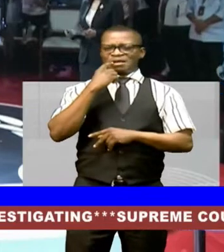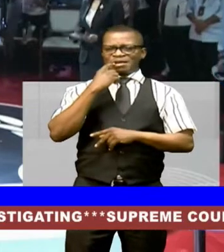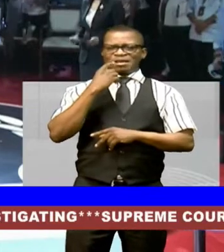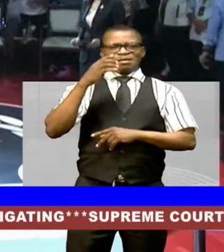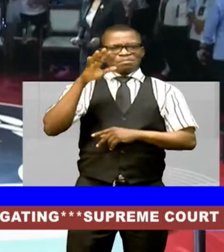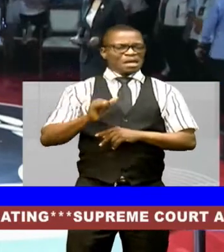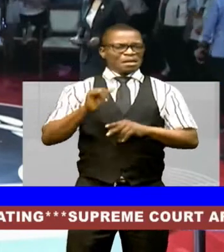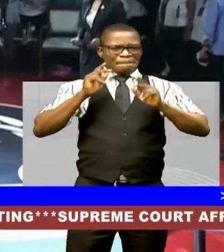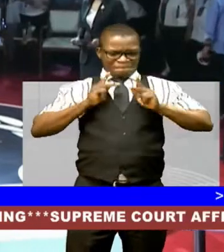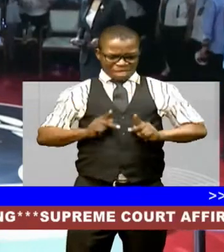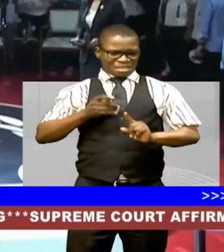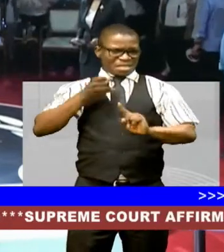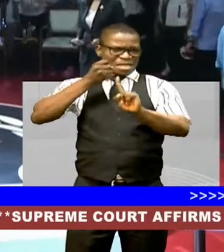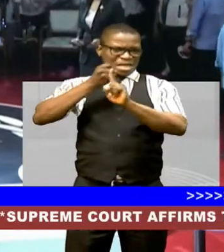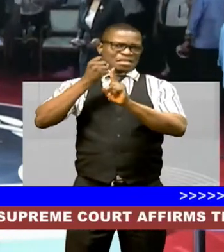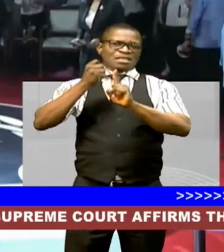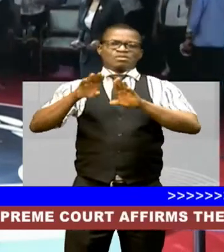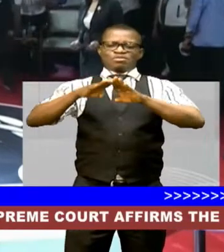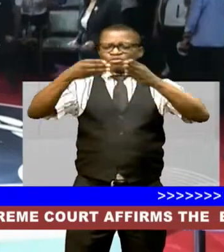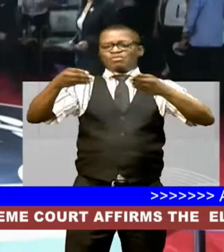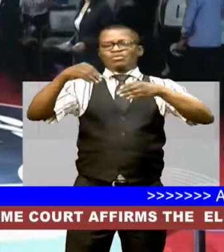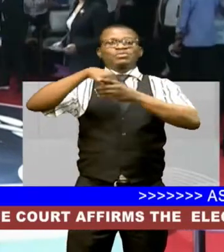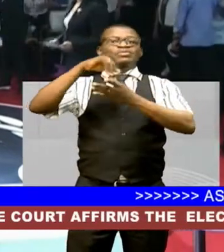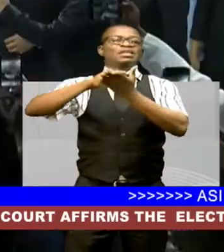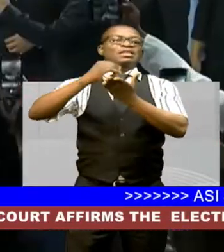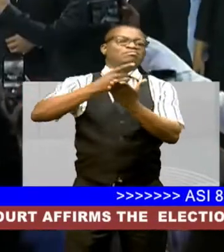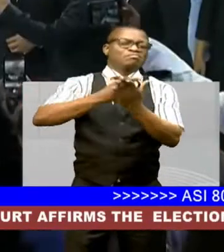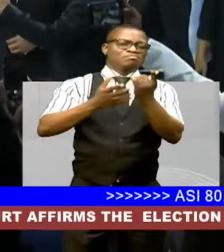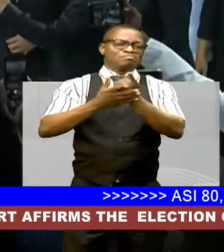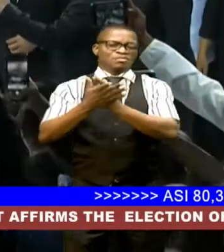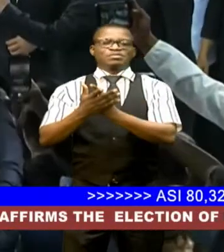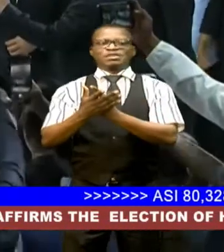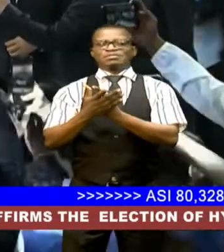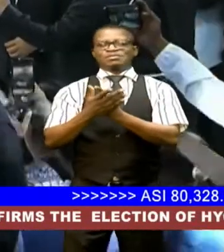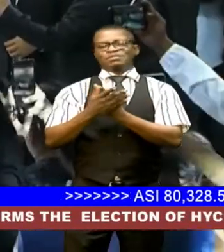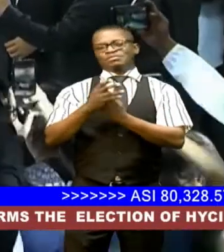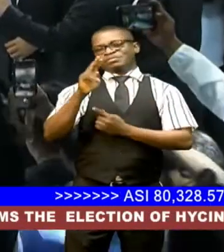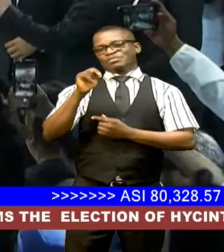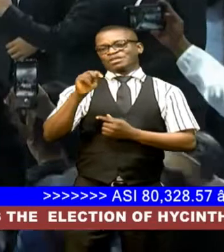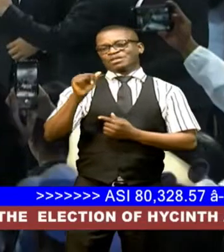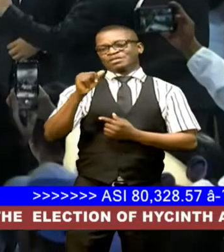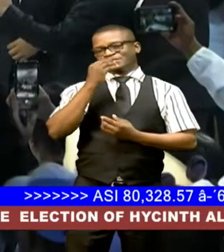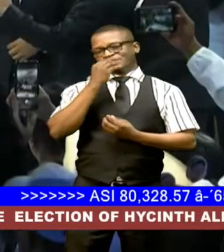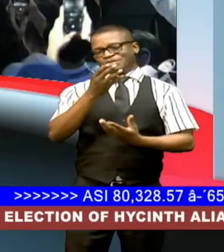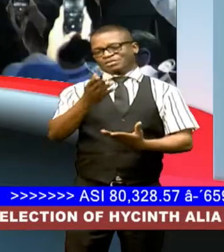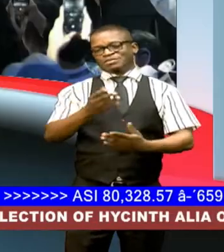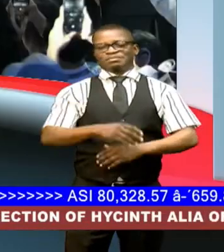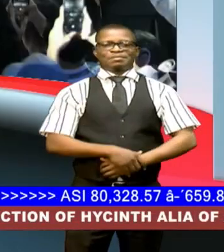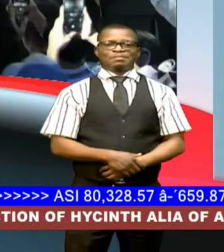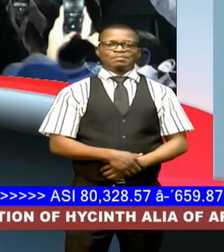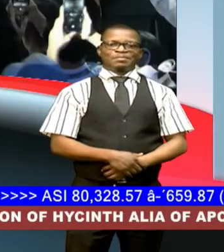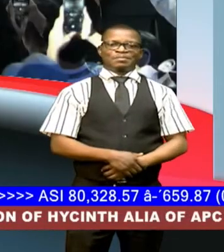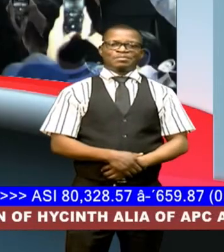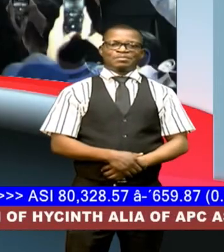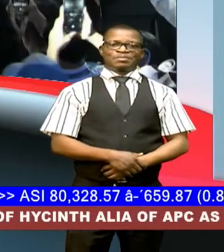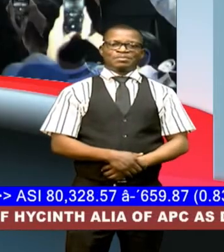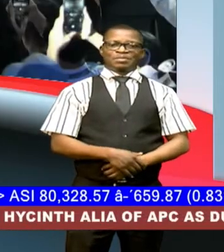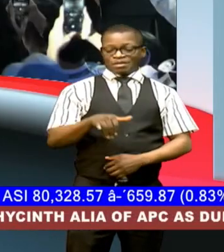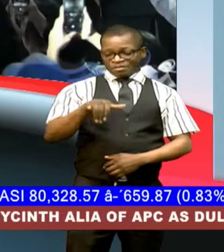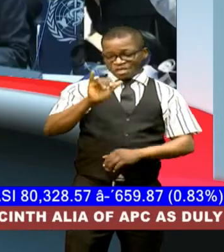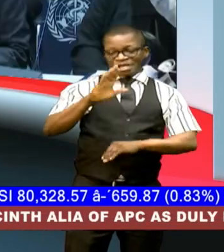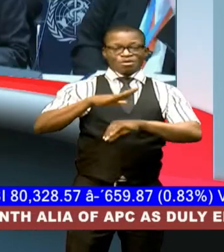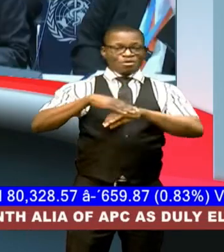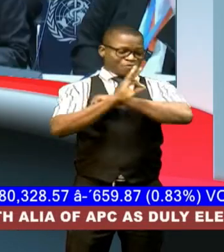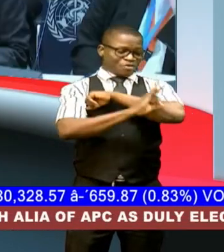personal attacks launched in the debate francis udojo nt news still on the